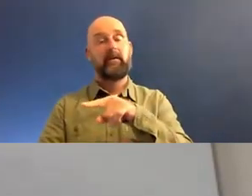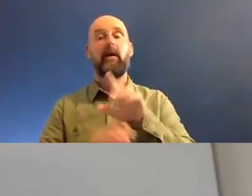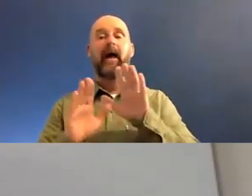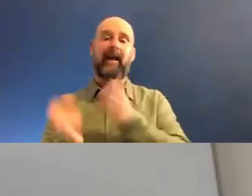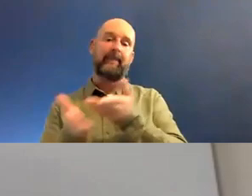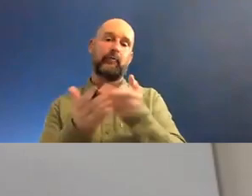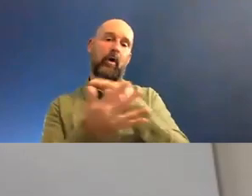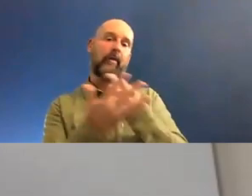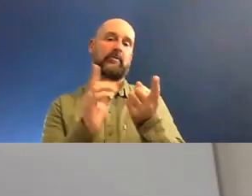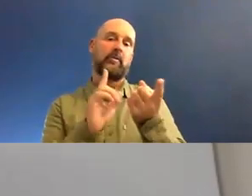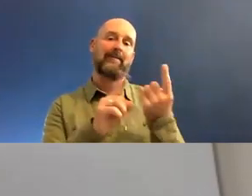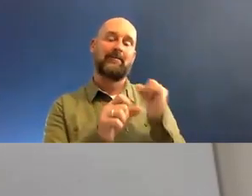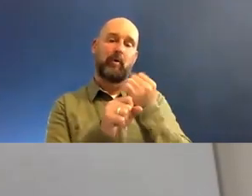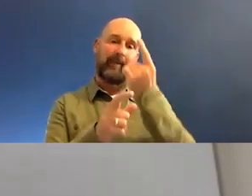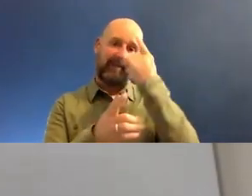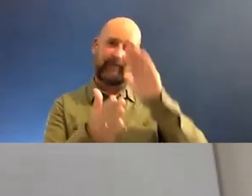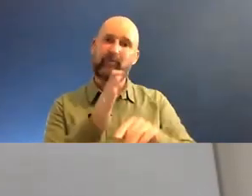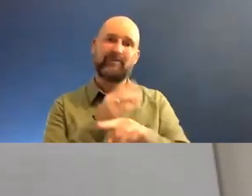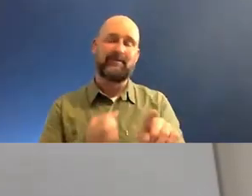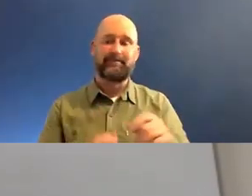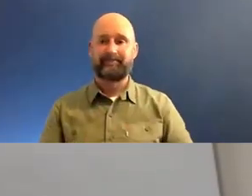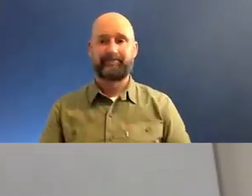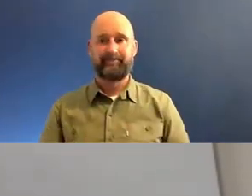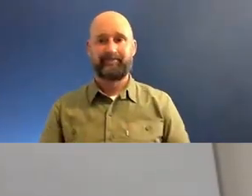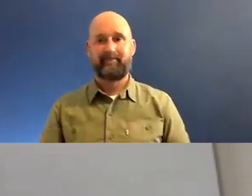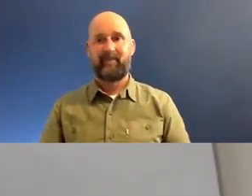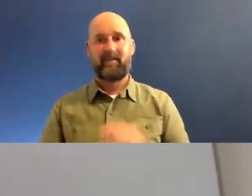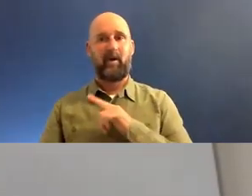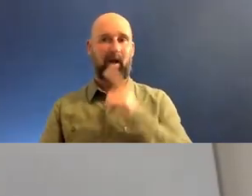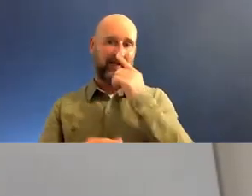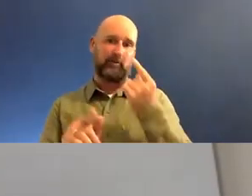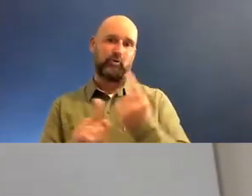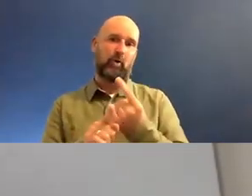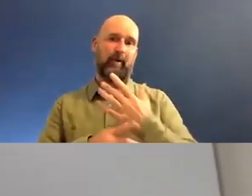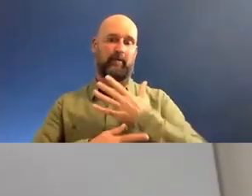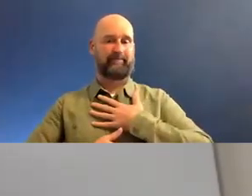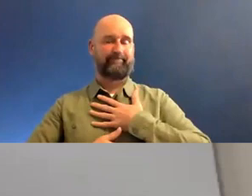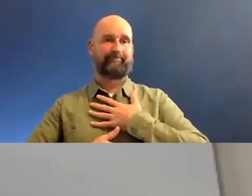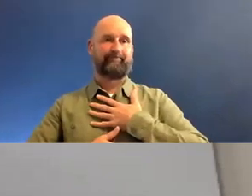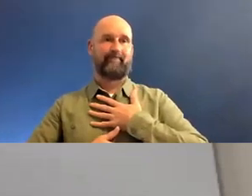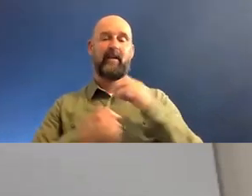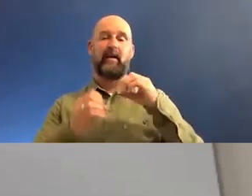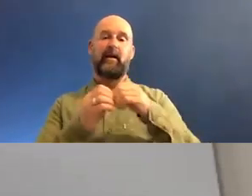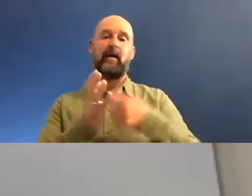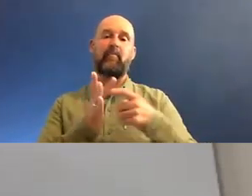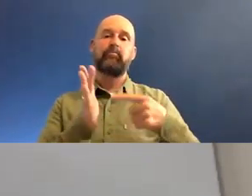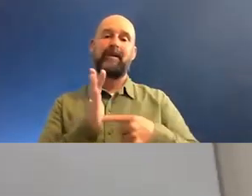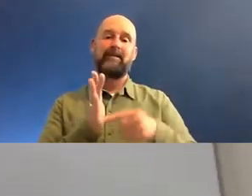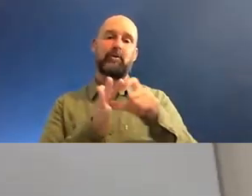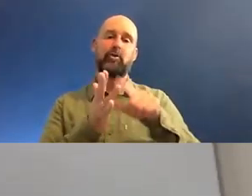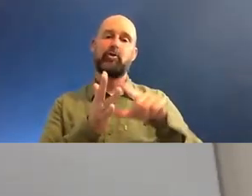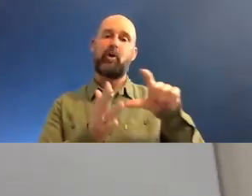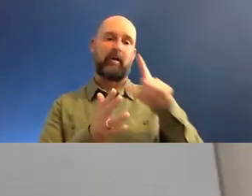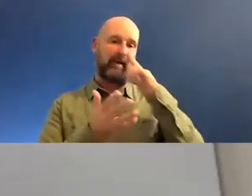to others to talk about their experiences of it because I, um, can only just say that, uh, Brit Dock can only, can only support